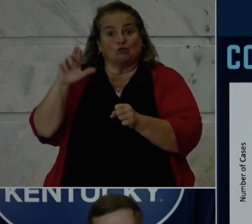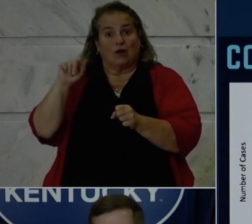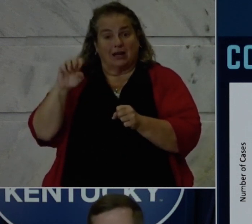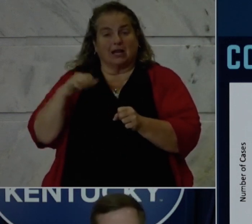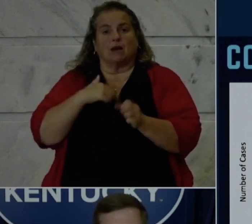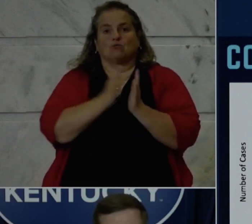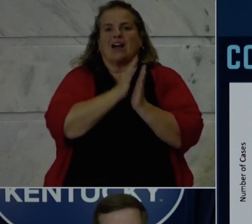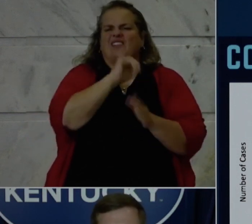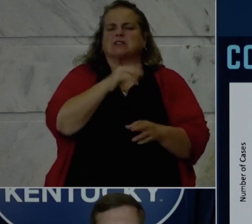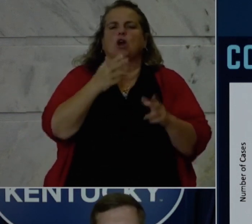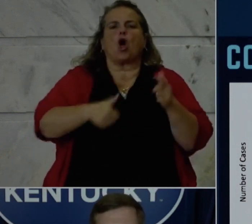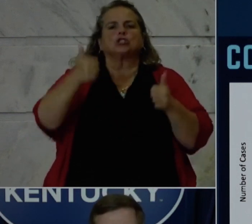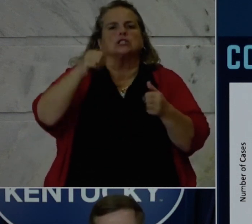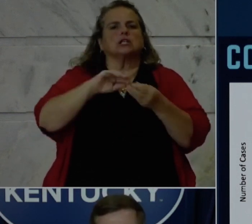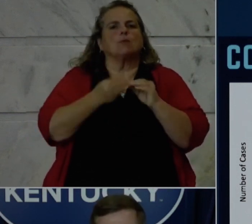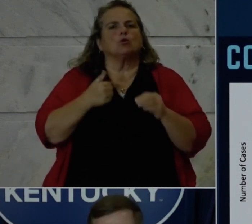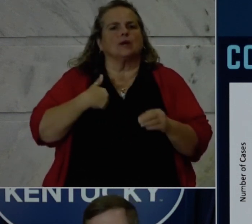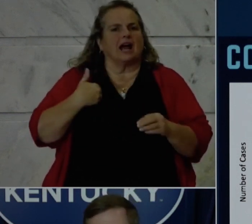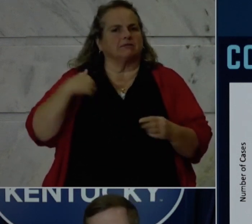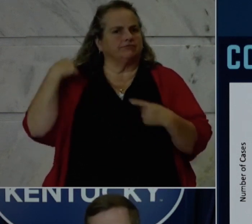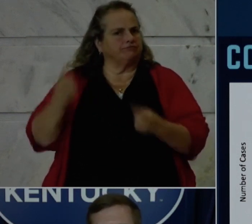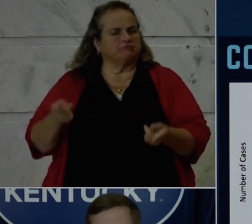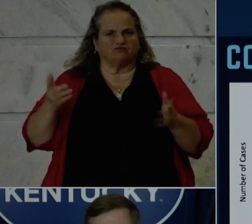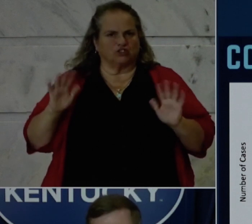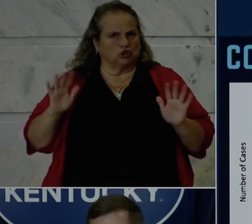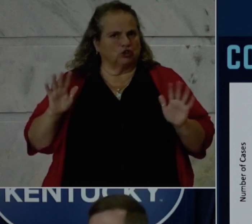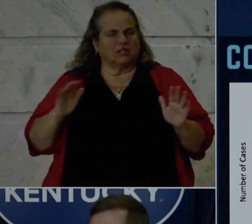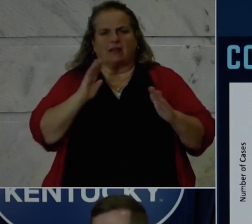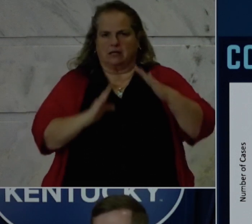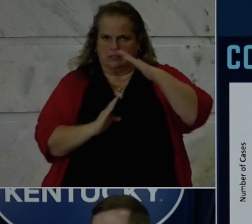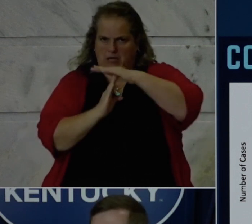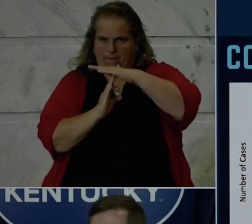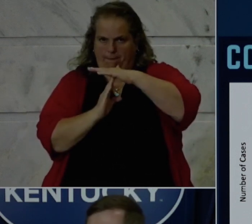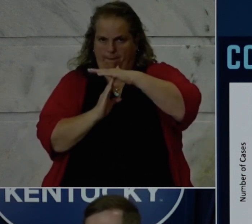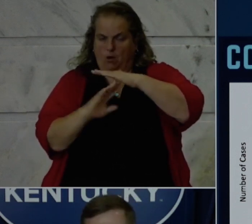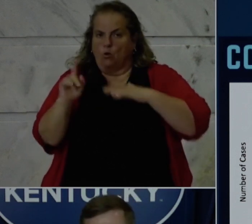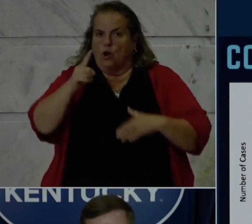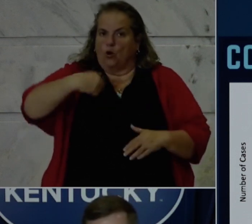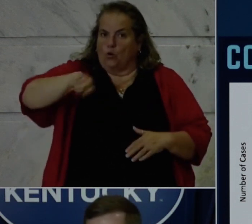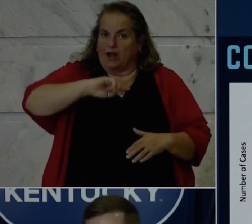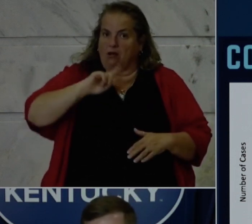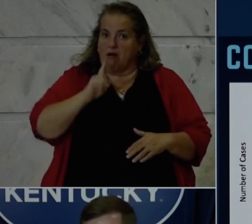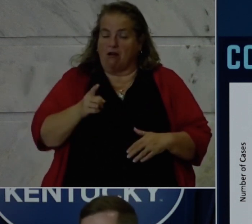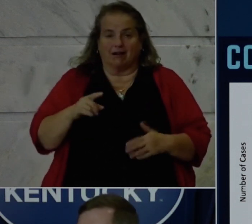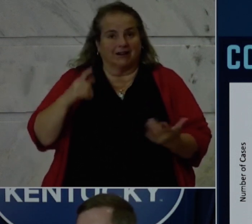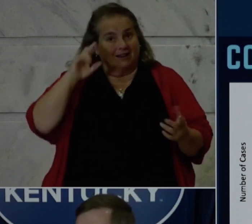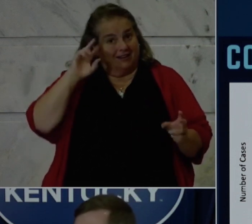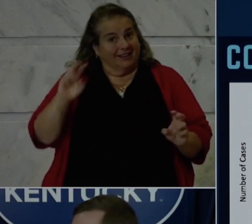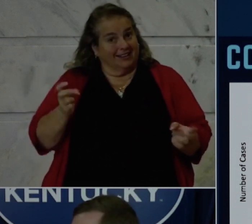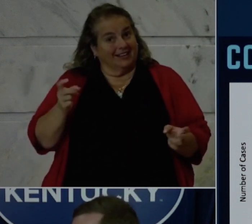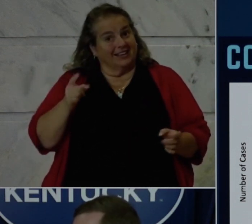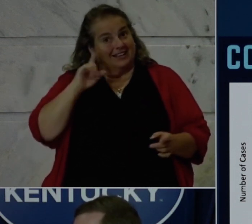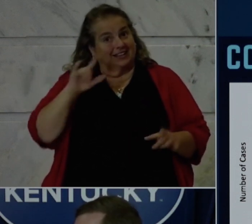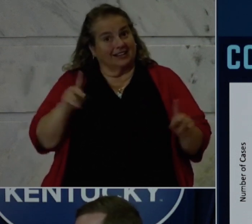That number went to 2,482 the next week, almost doubling the next week to 3,772. And that